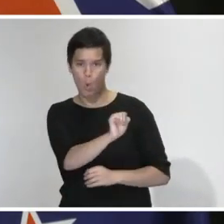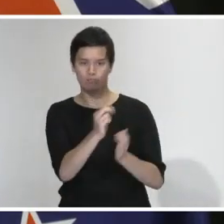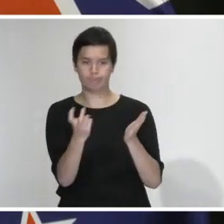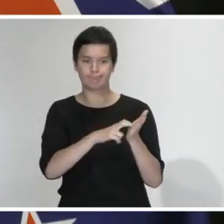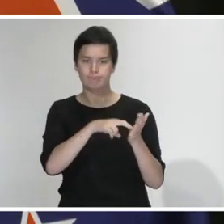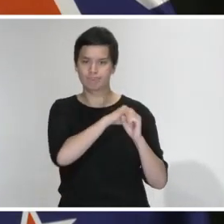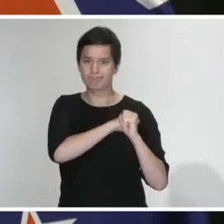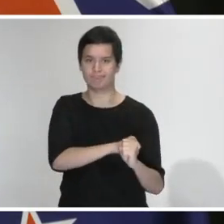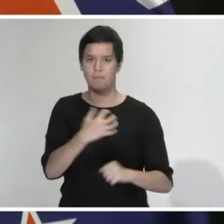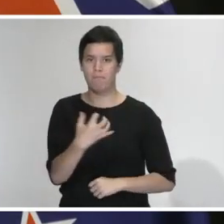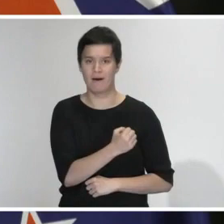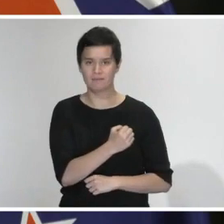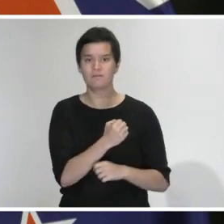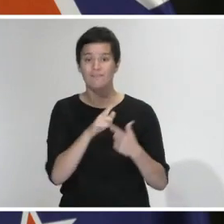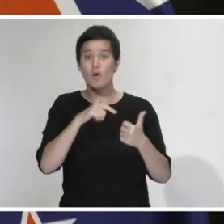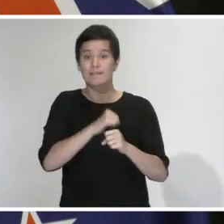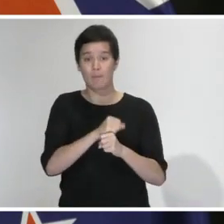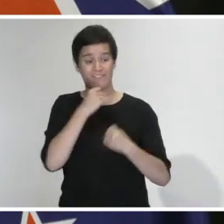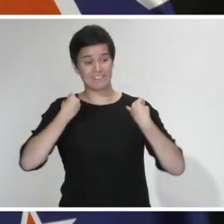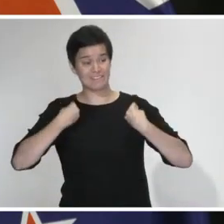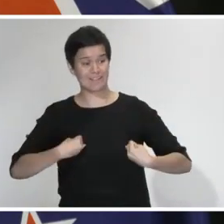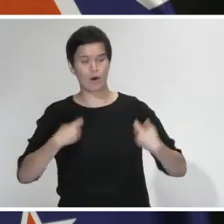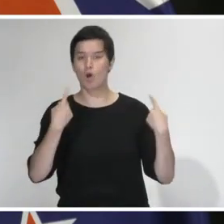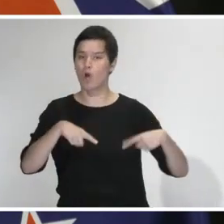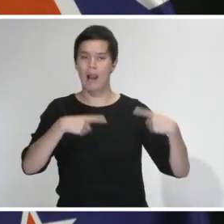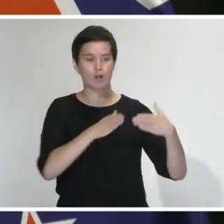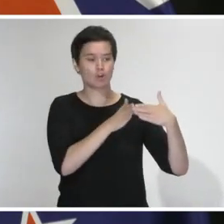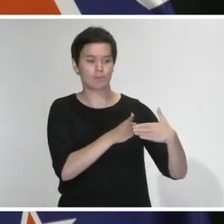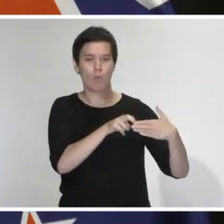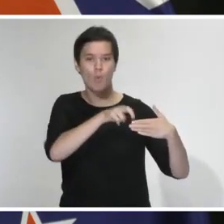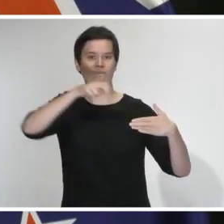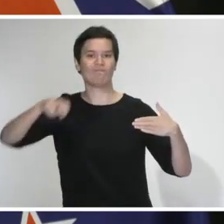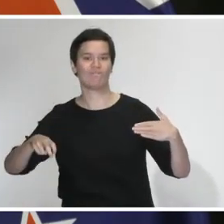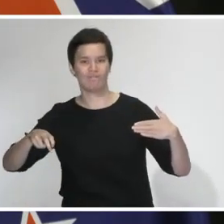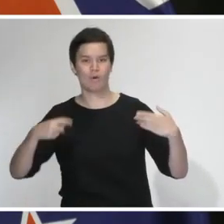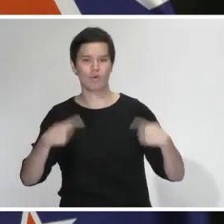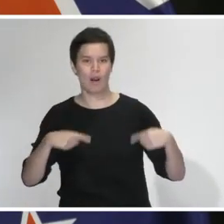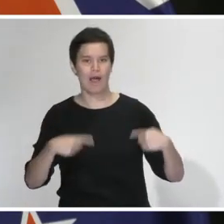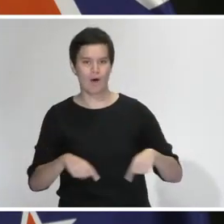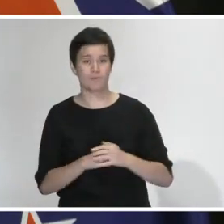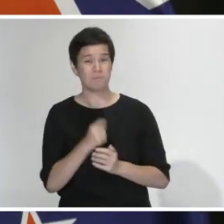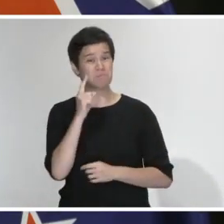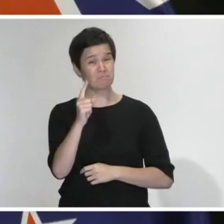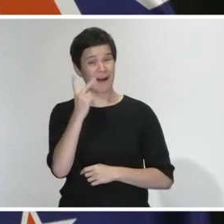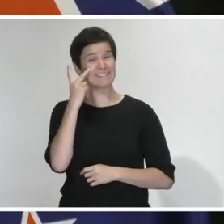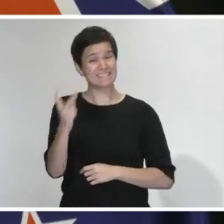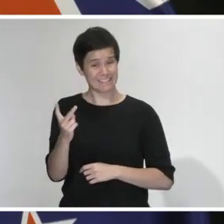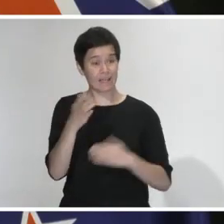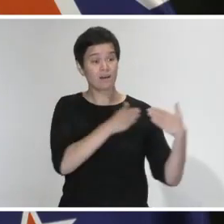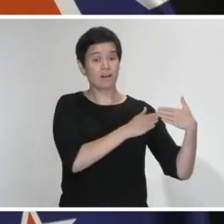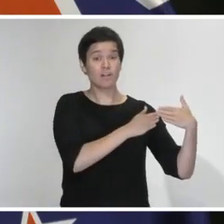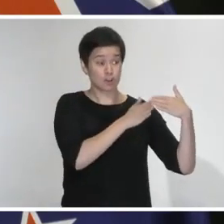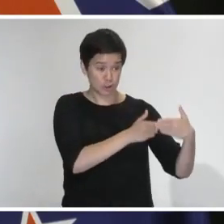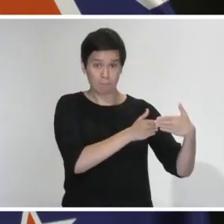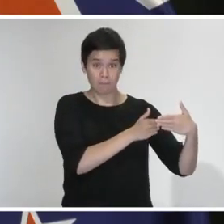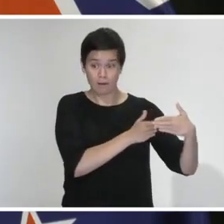unwell essentially do not disembark, and we now have COVID-19 transmission that directly links back to that ship,